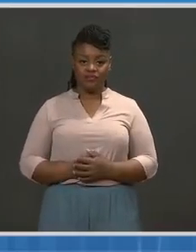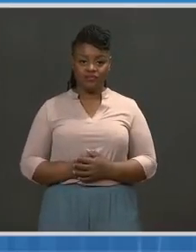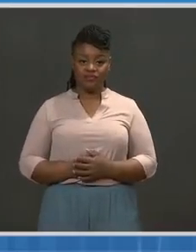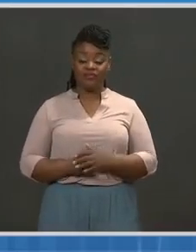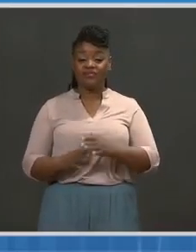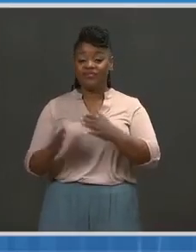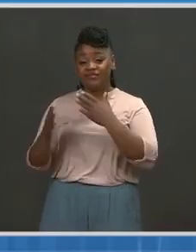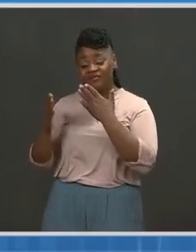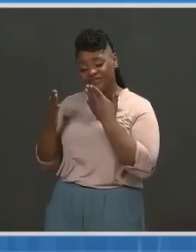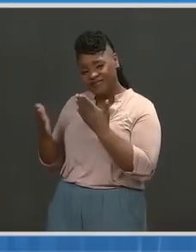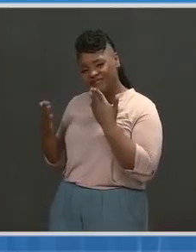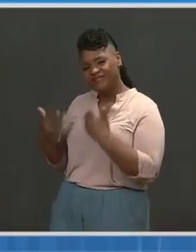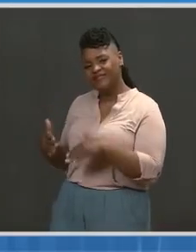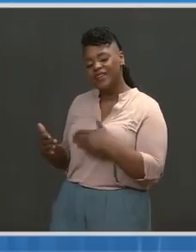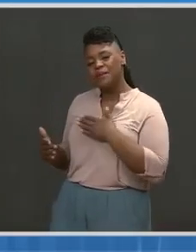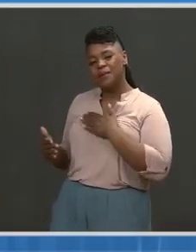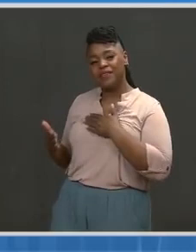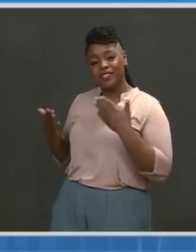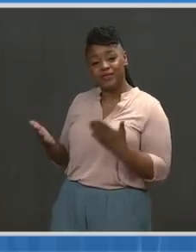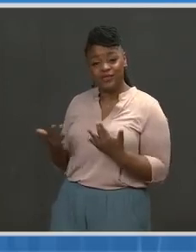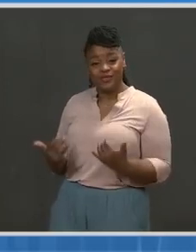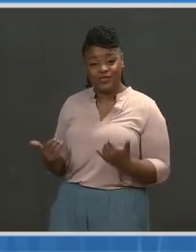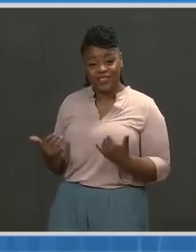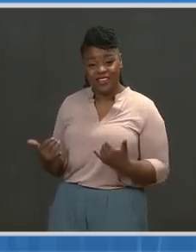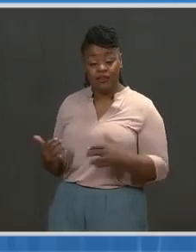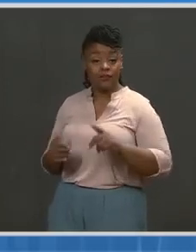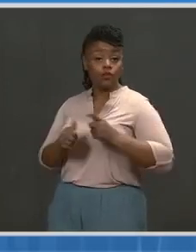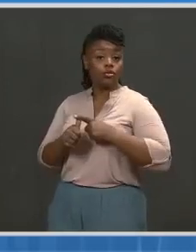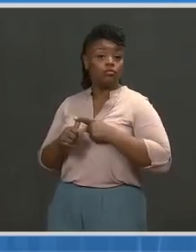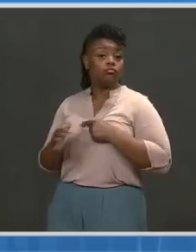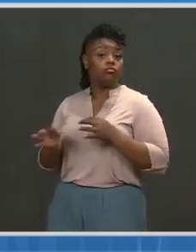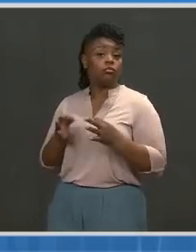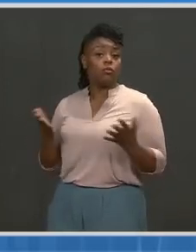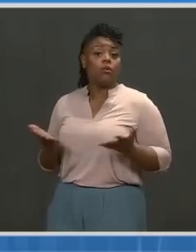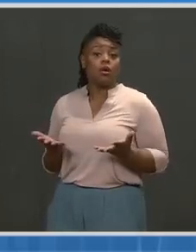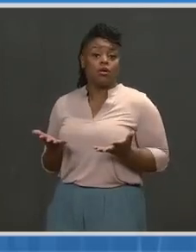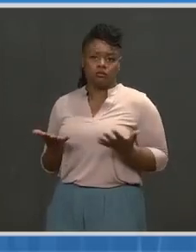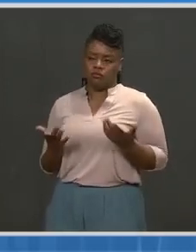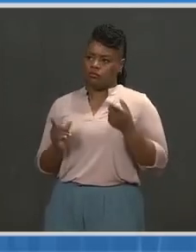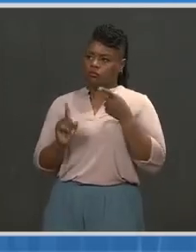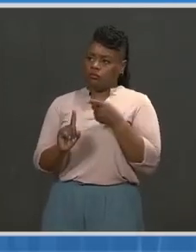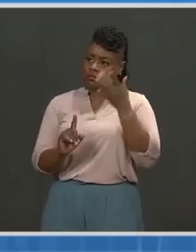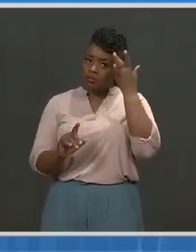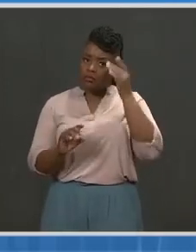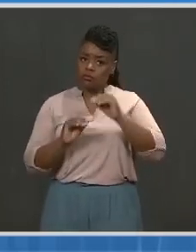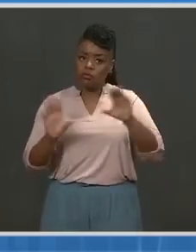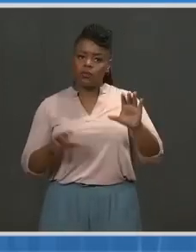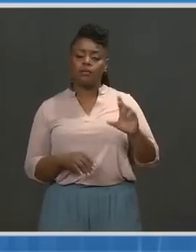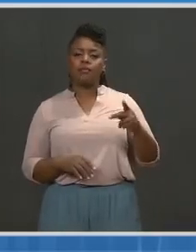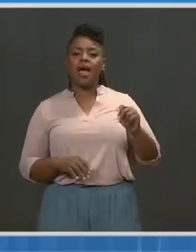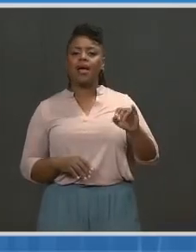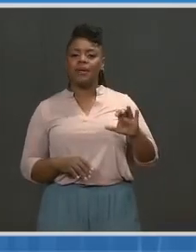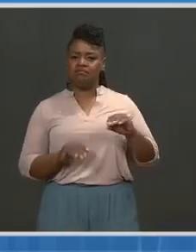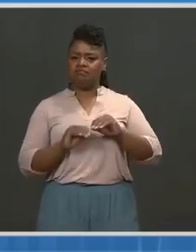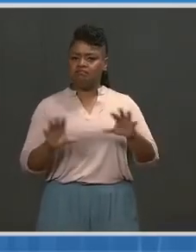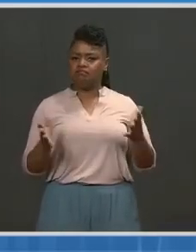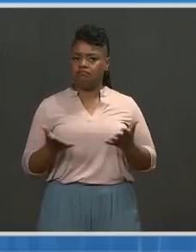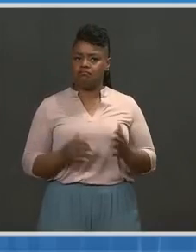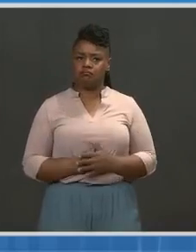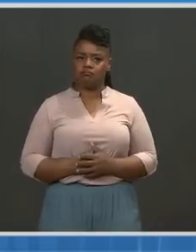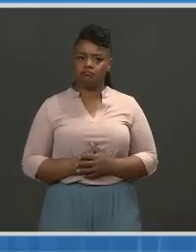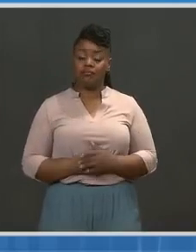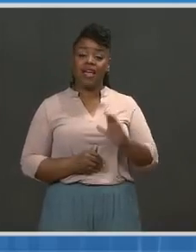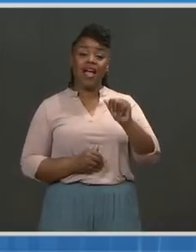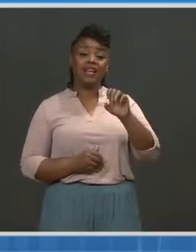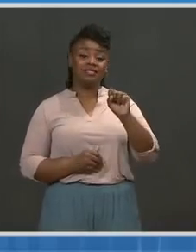Thank you, Andy. I'm glad to be back with all of you today. Let's start with an overview of the pandemic. As I shared with you on Monday,